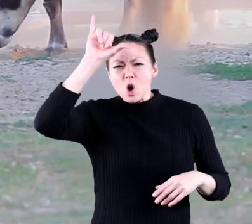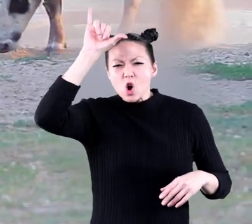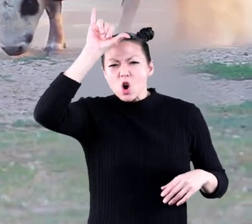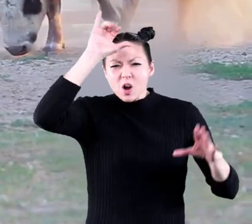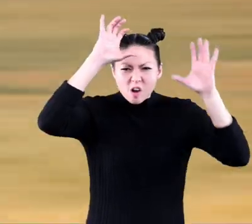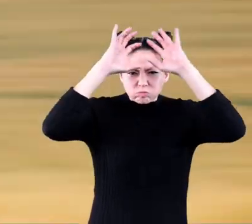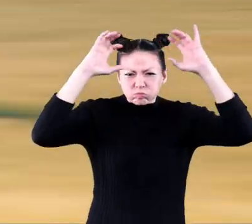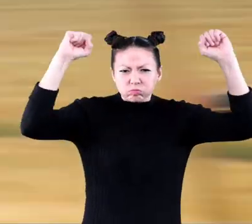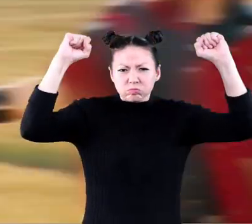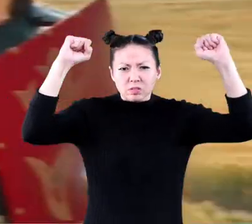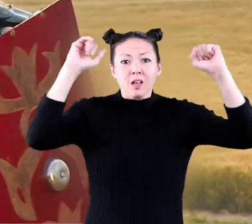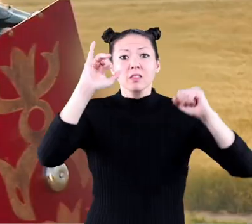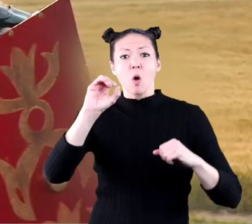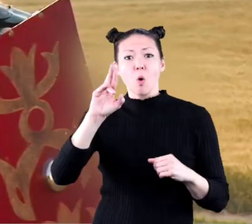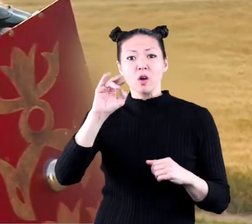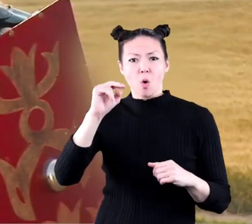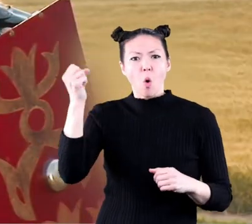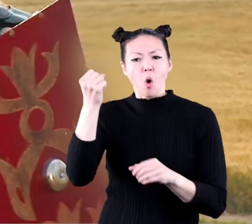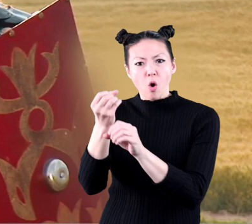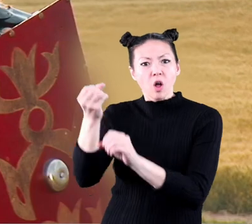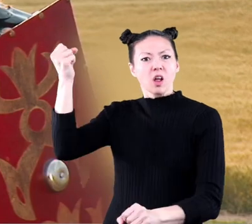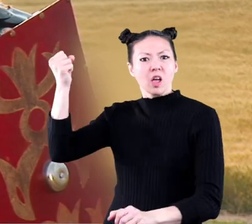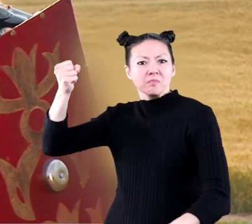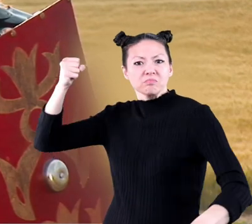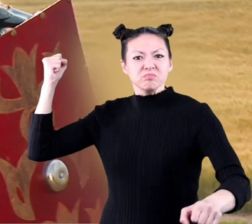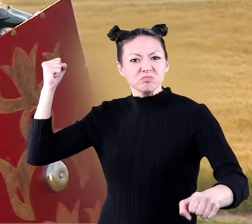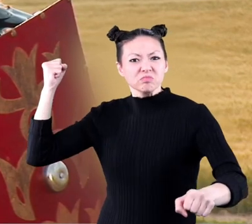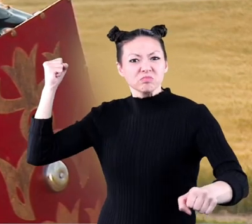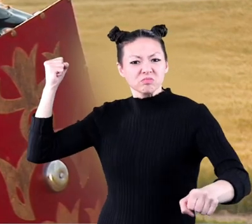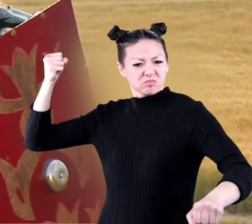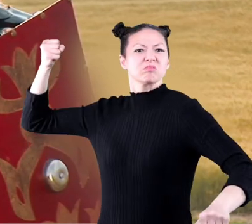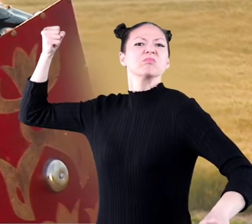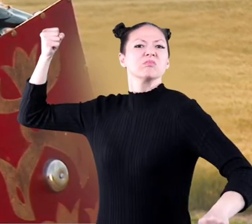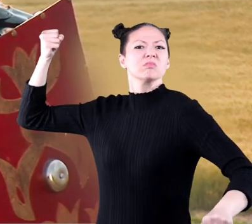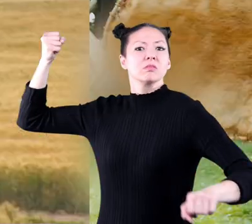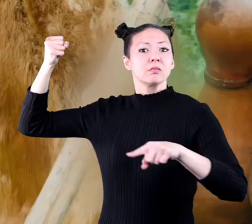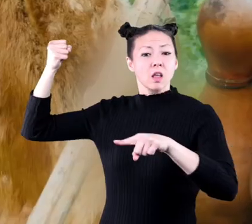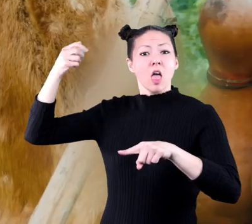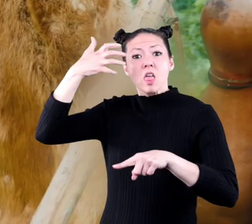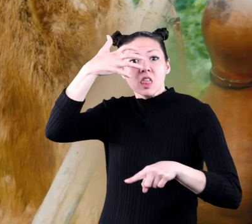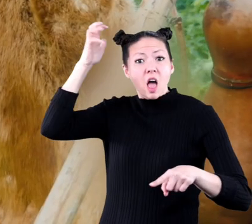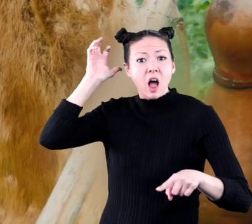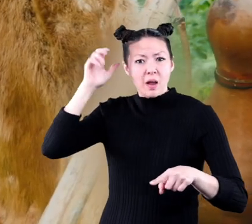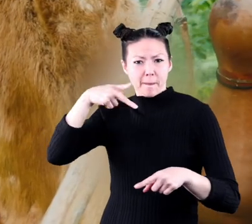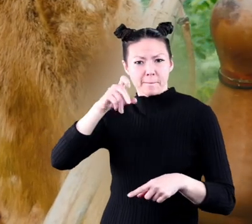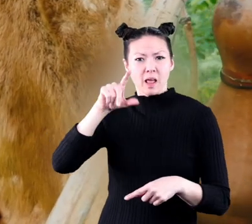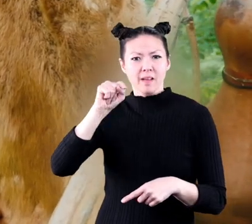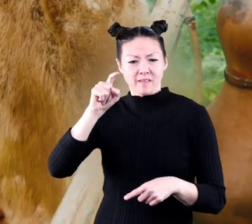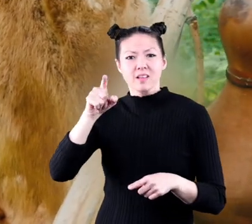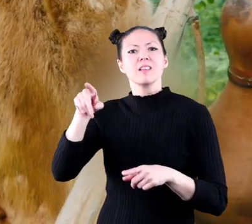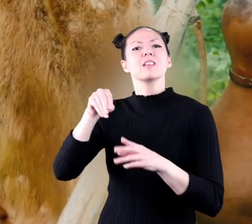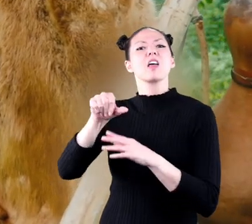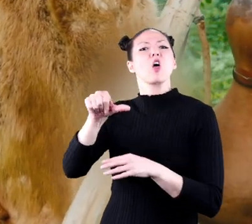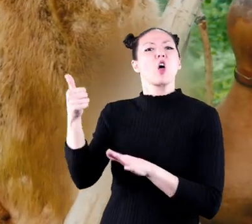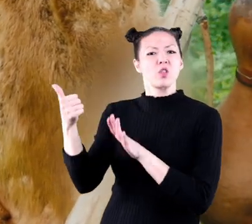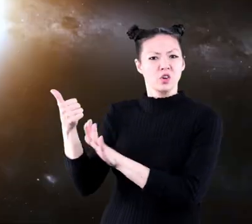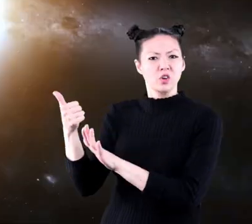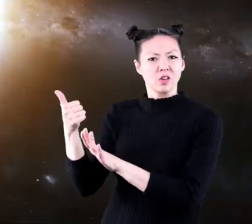Orion is holding a club or weapon in one hand and a lion pelt in the other.